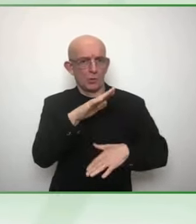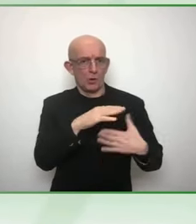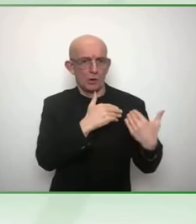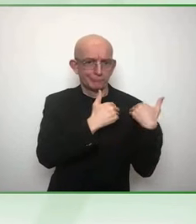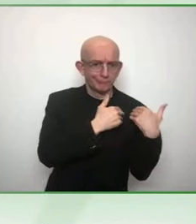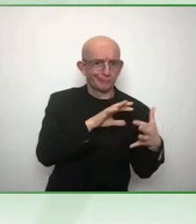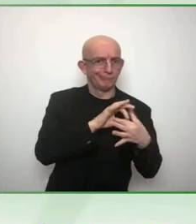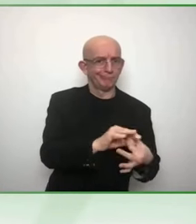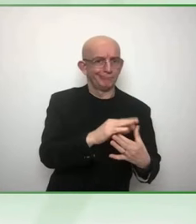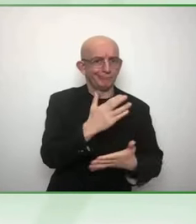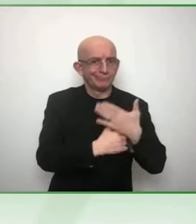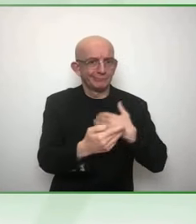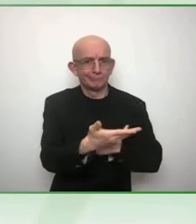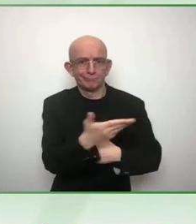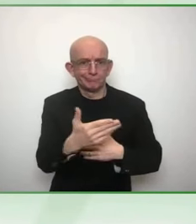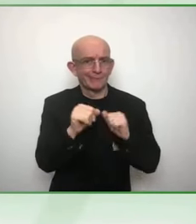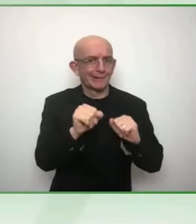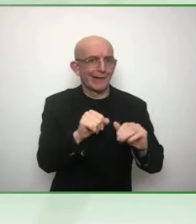meeting.